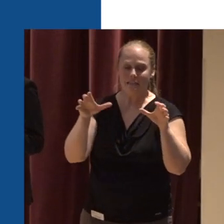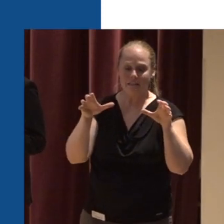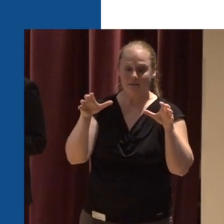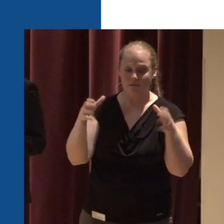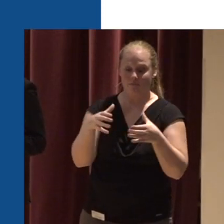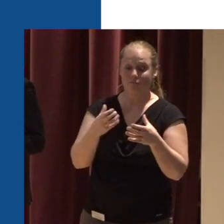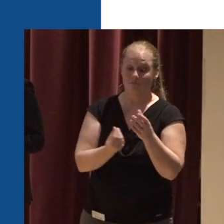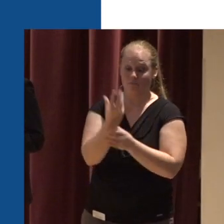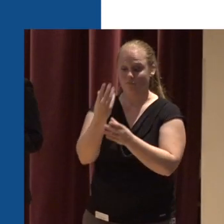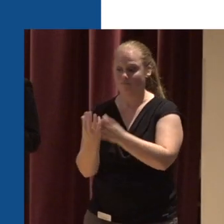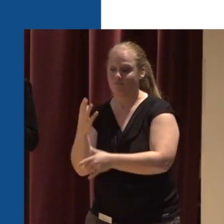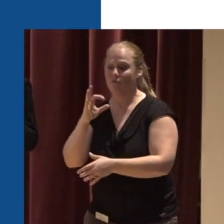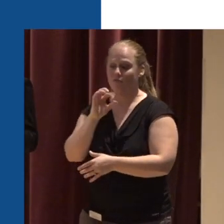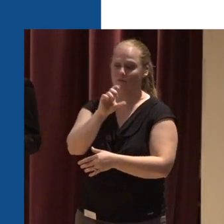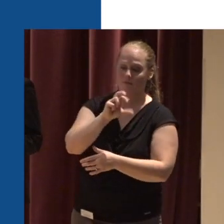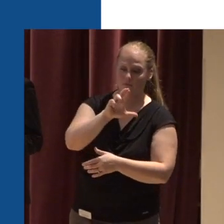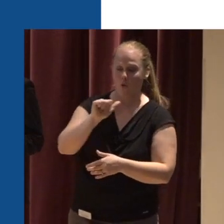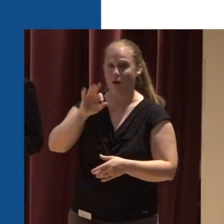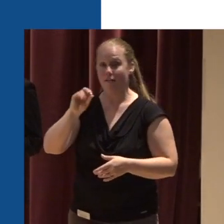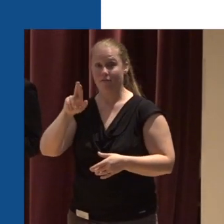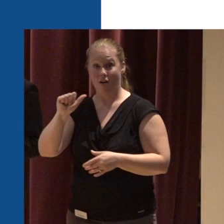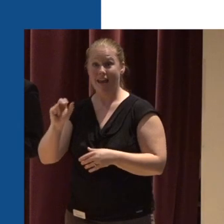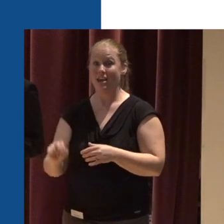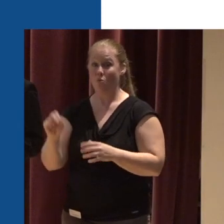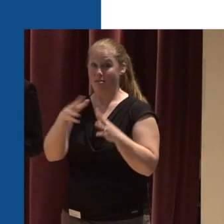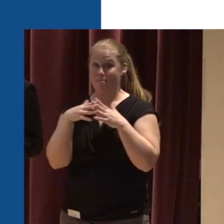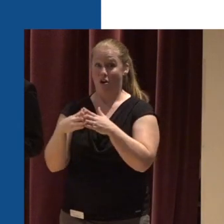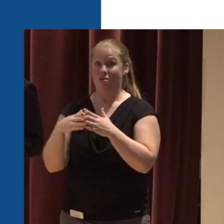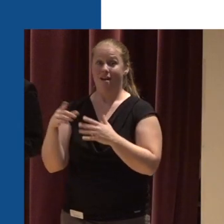flora and fauna exist in North America